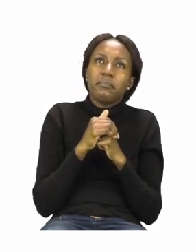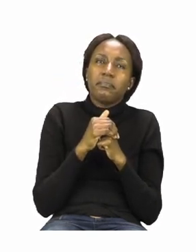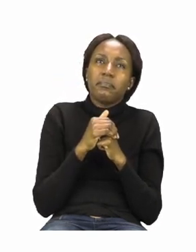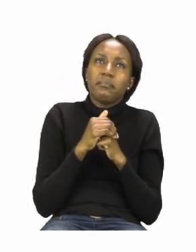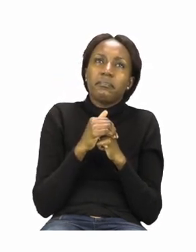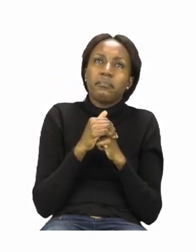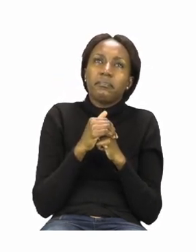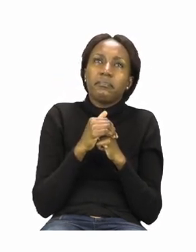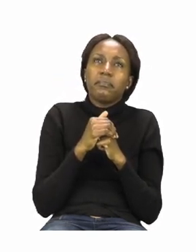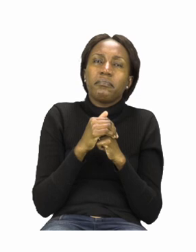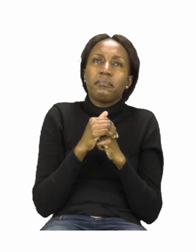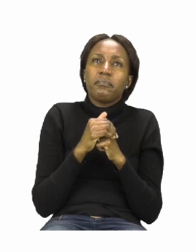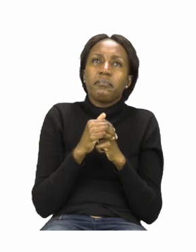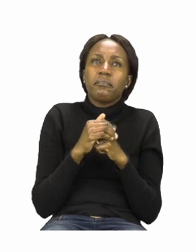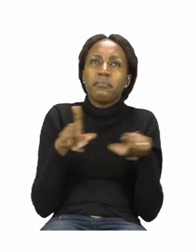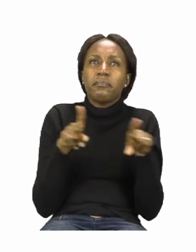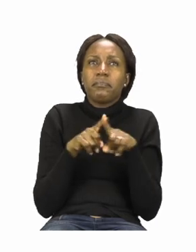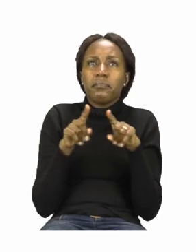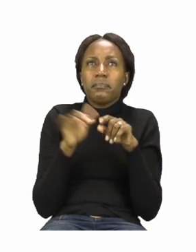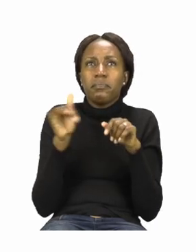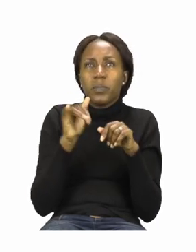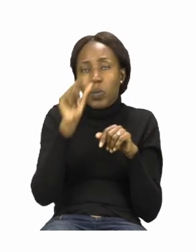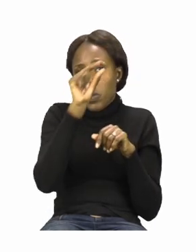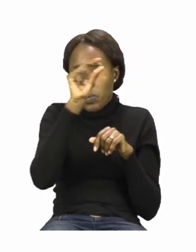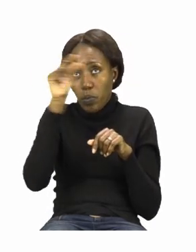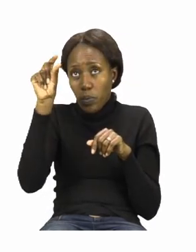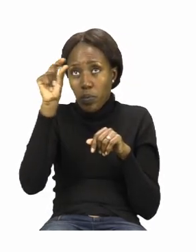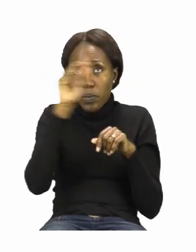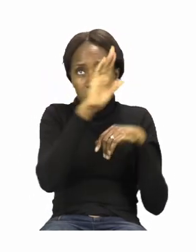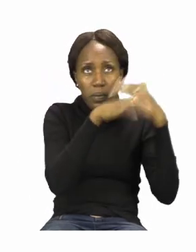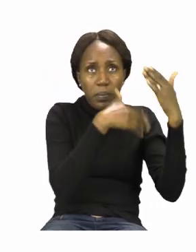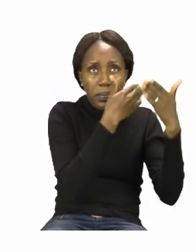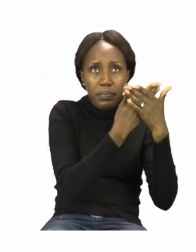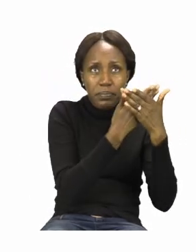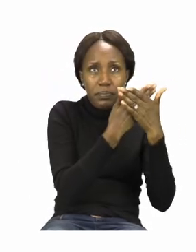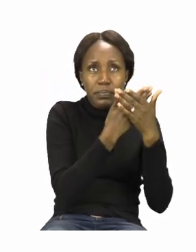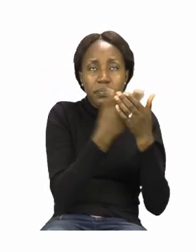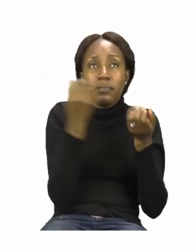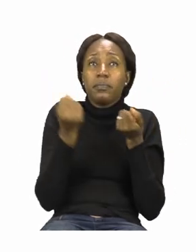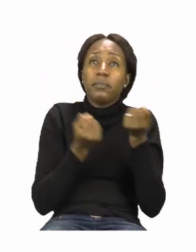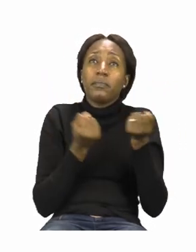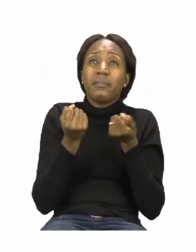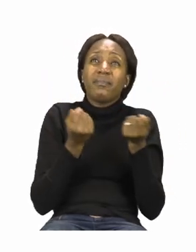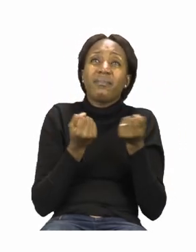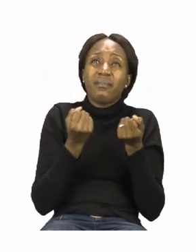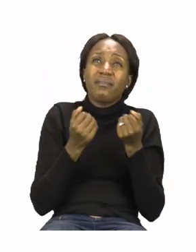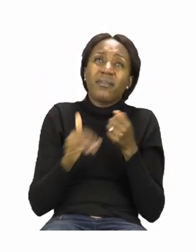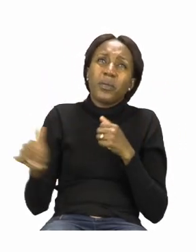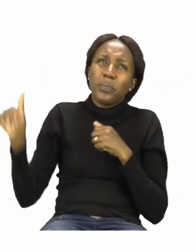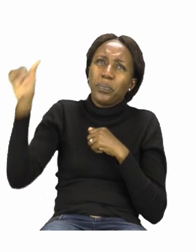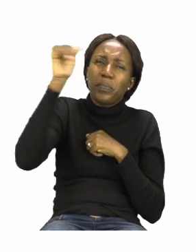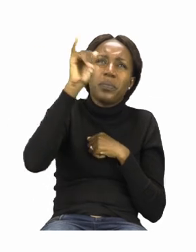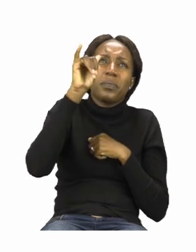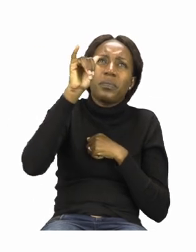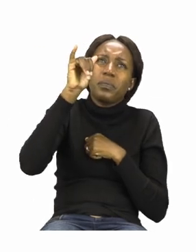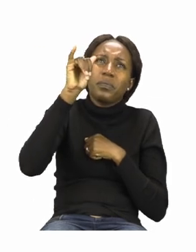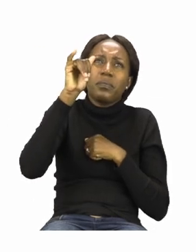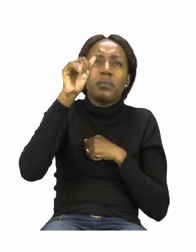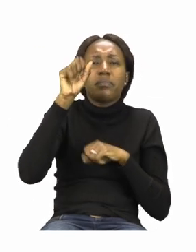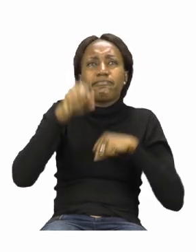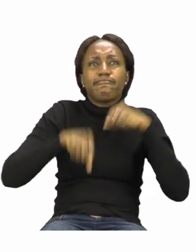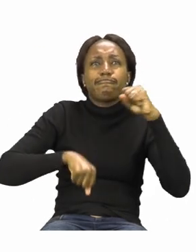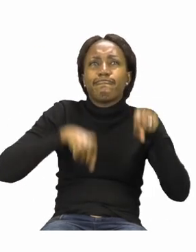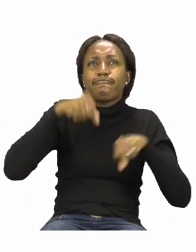We have a car, an aeroplane, a